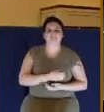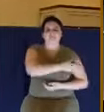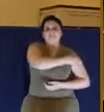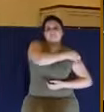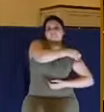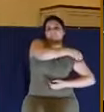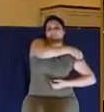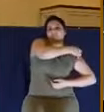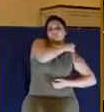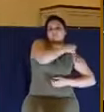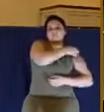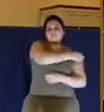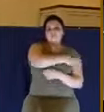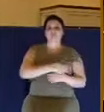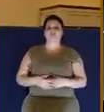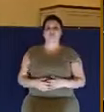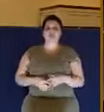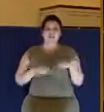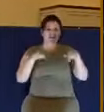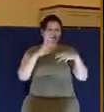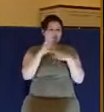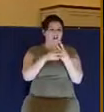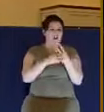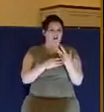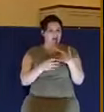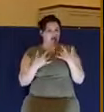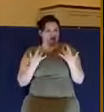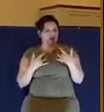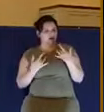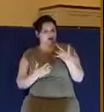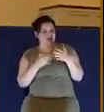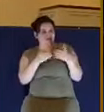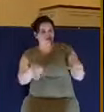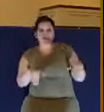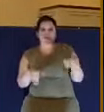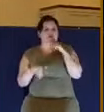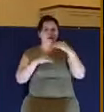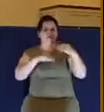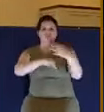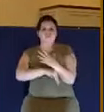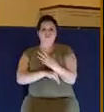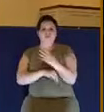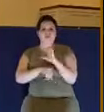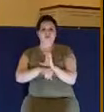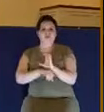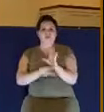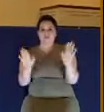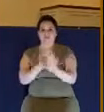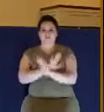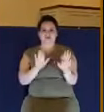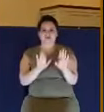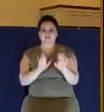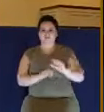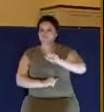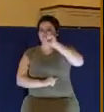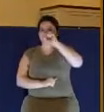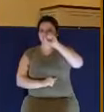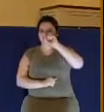Don't let this divided world affect the church. Don't let it in the church.